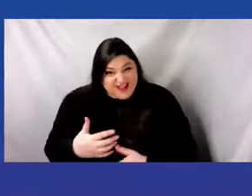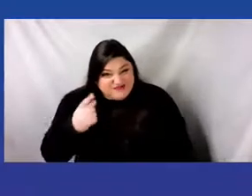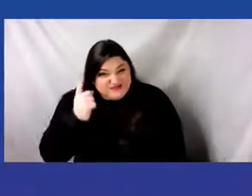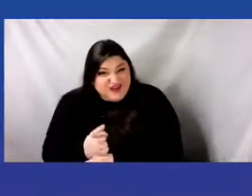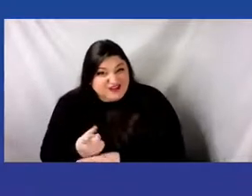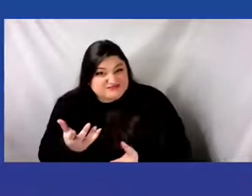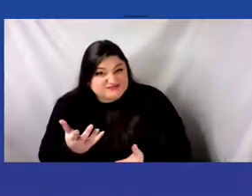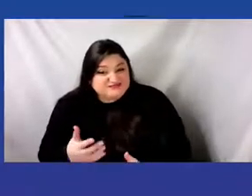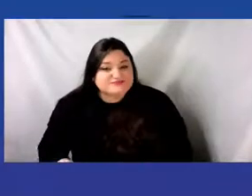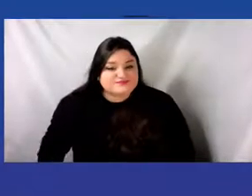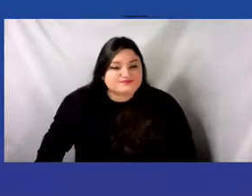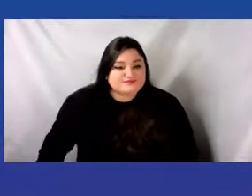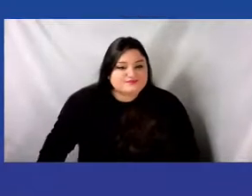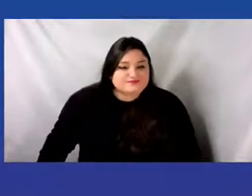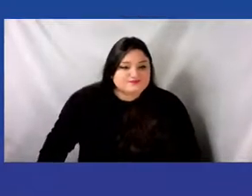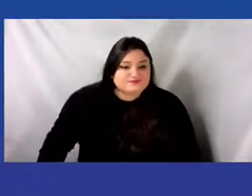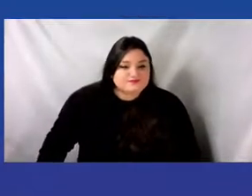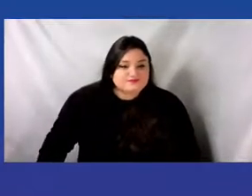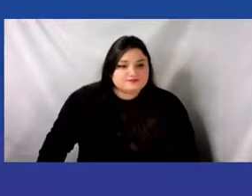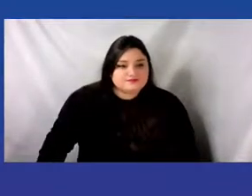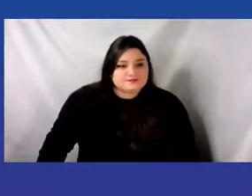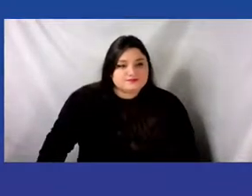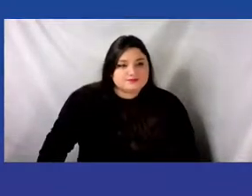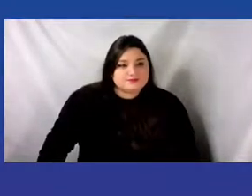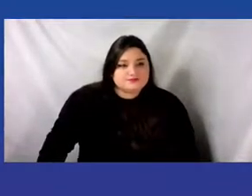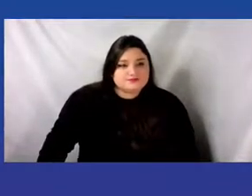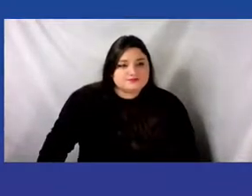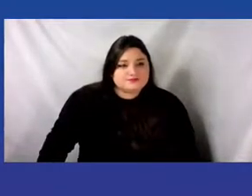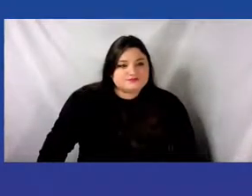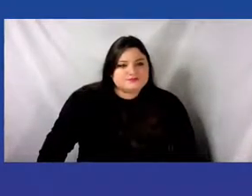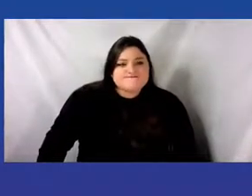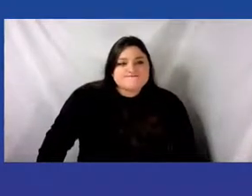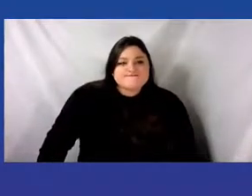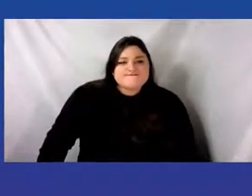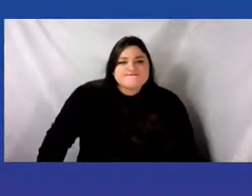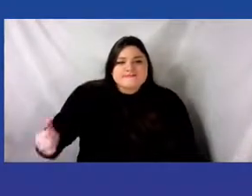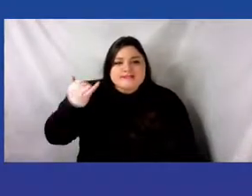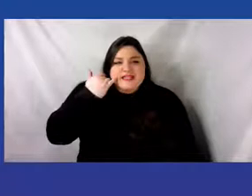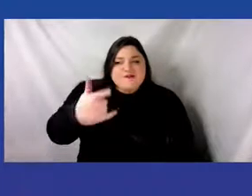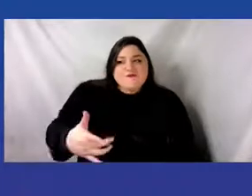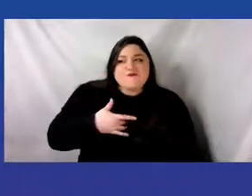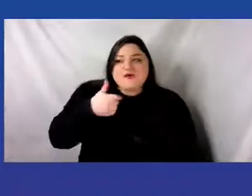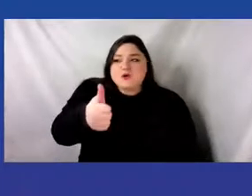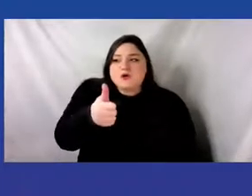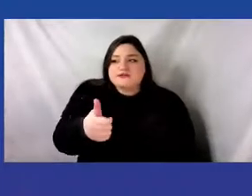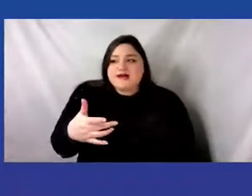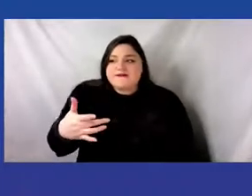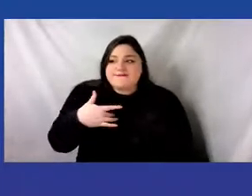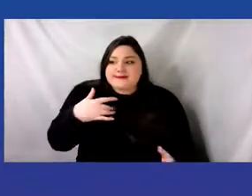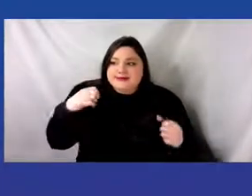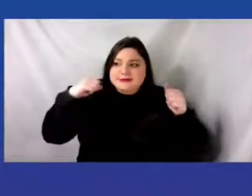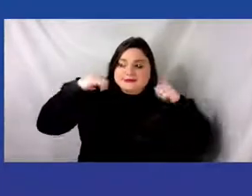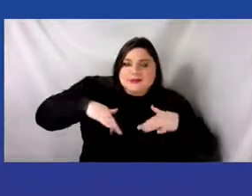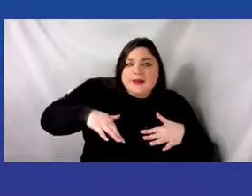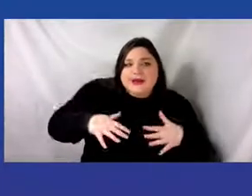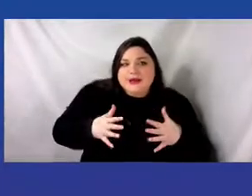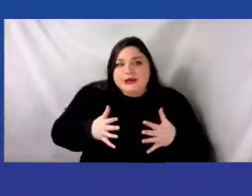If you find yourself sweaty right now, I want you to take a deep breath.